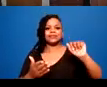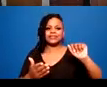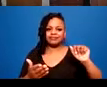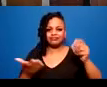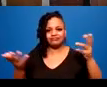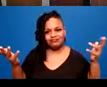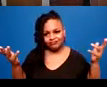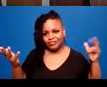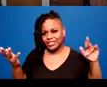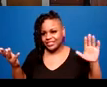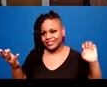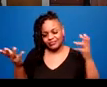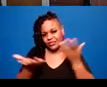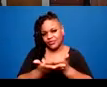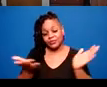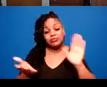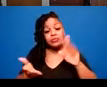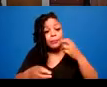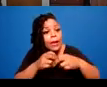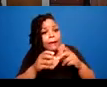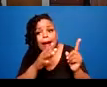Problem solving when there's an access need.